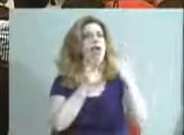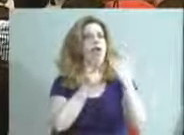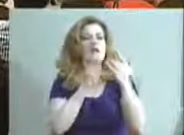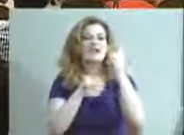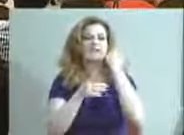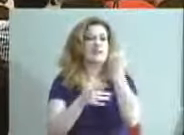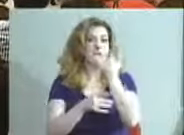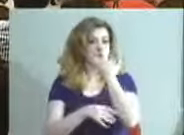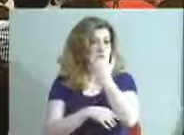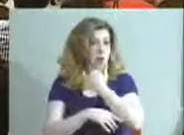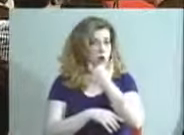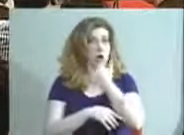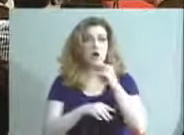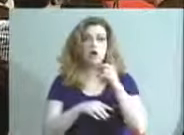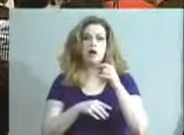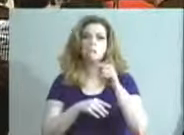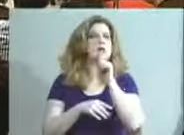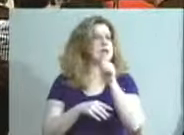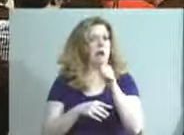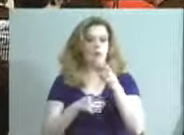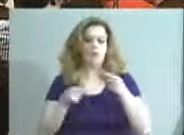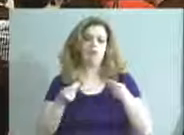when everything is smooth and normal.